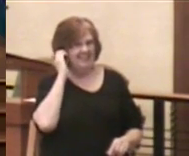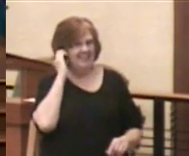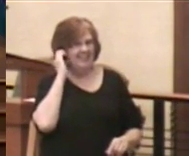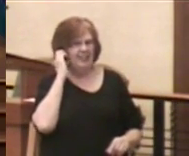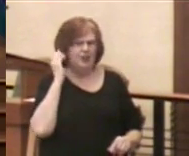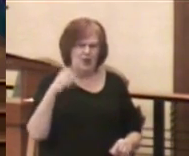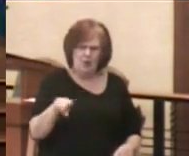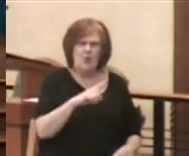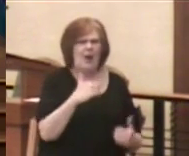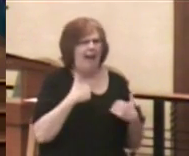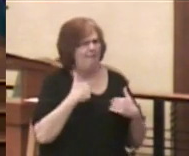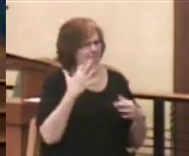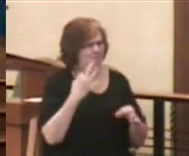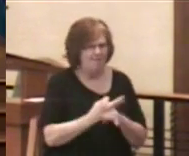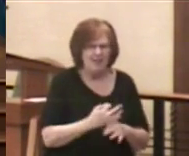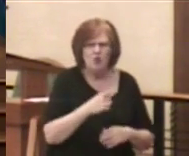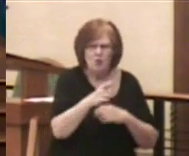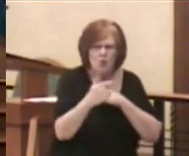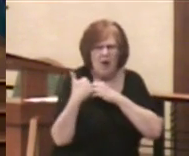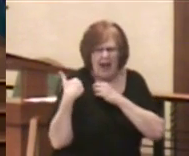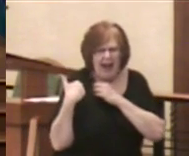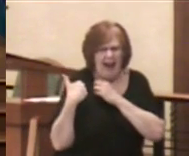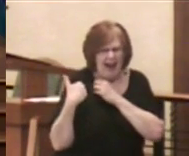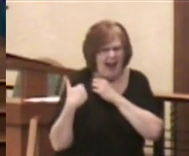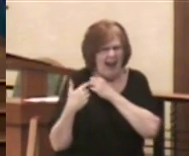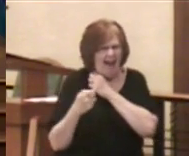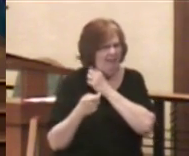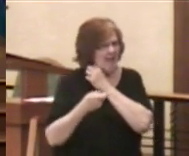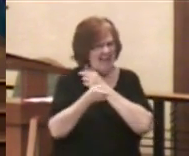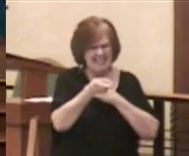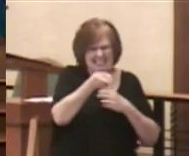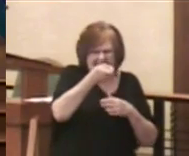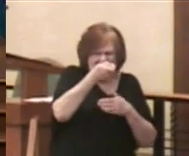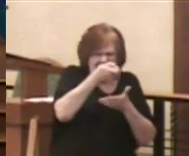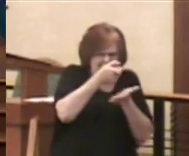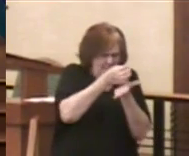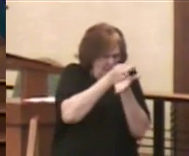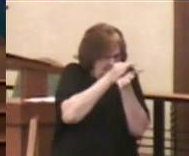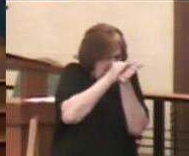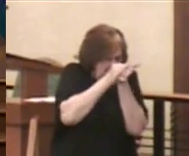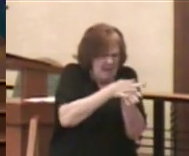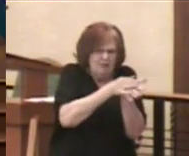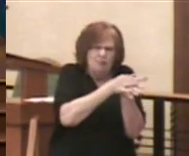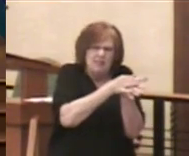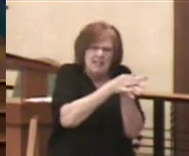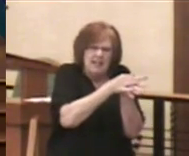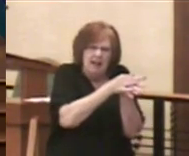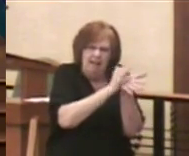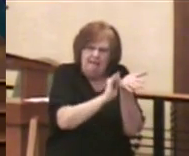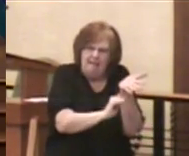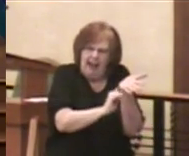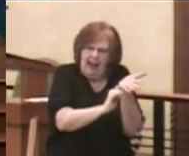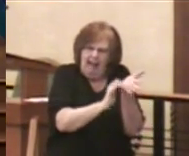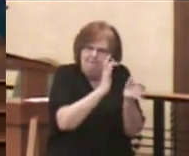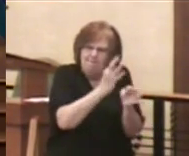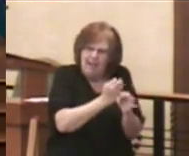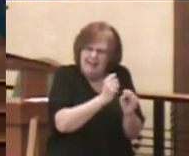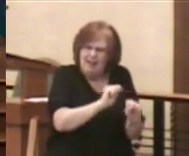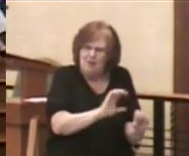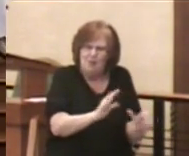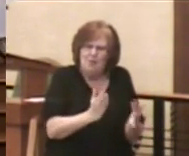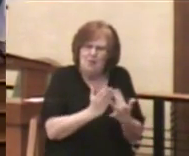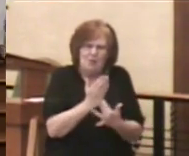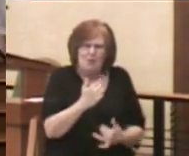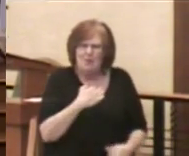faith. You have faith. It's even the size of a mustard seed but oh, what that faith can do through me.